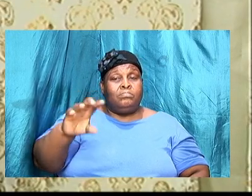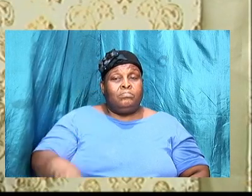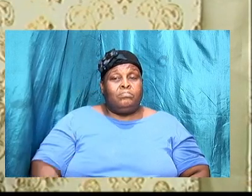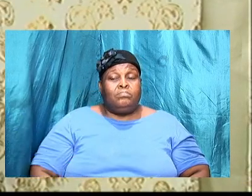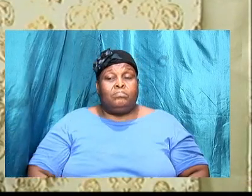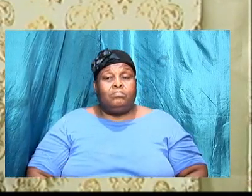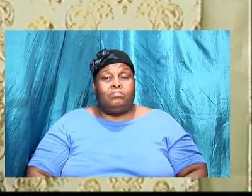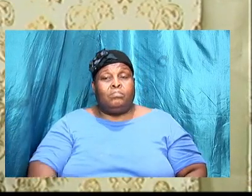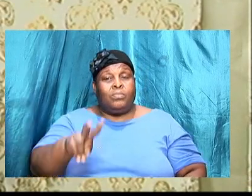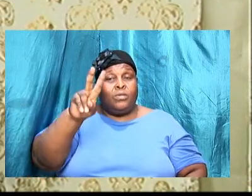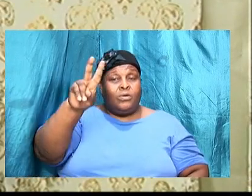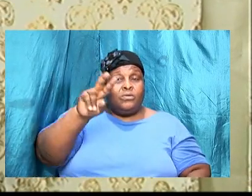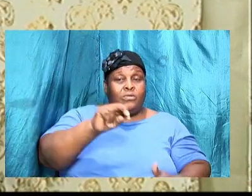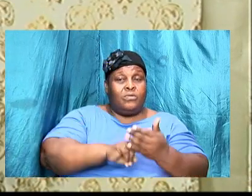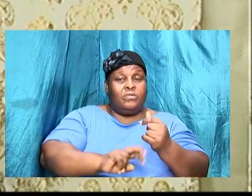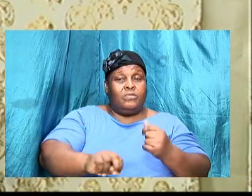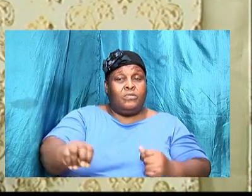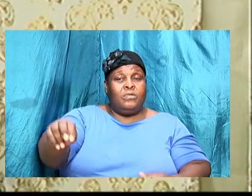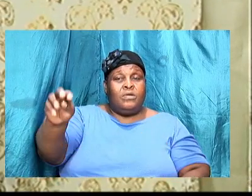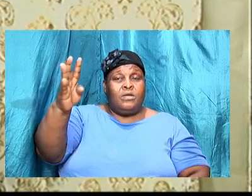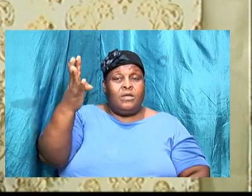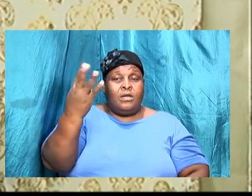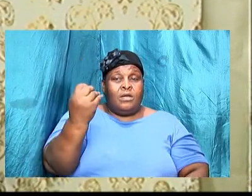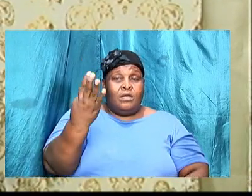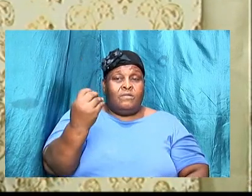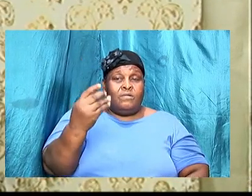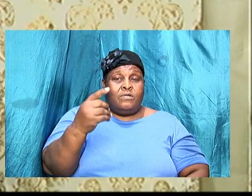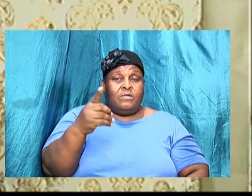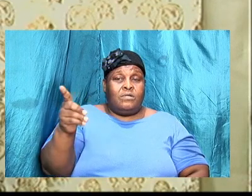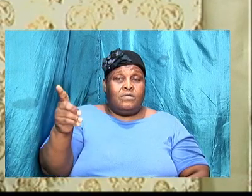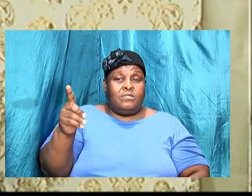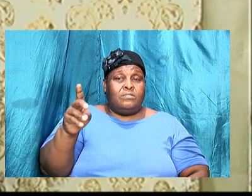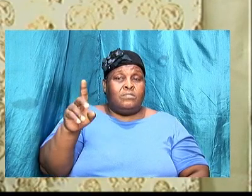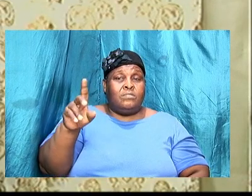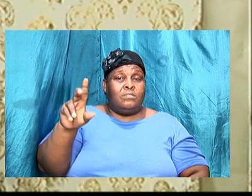chapter 2 verses 14 to 24